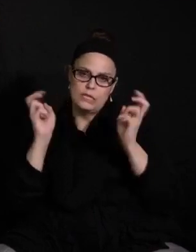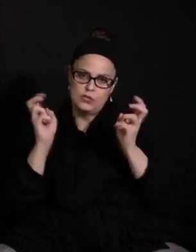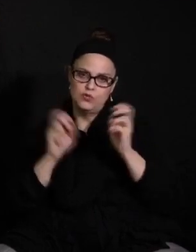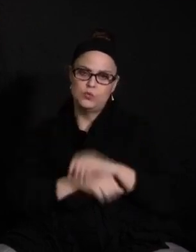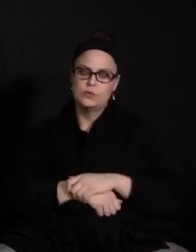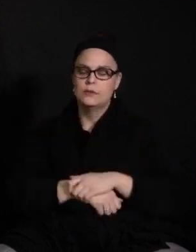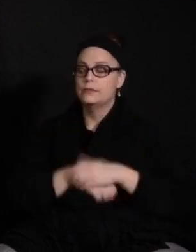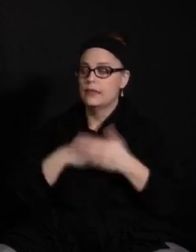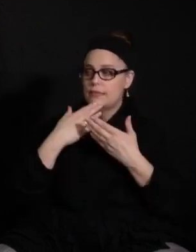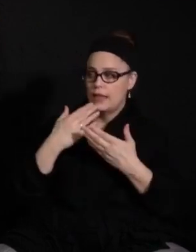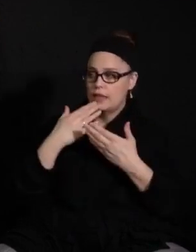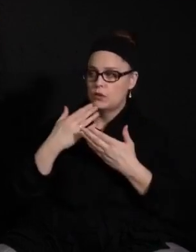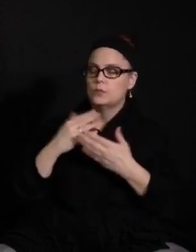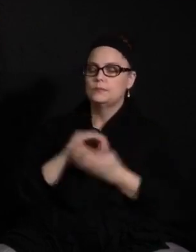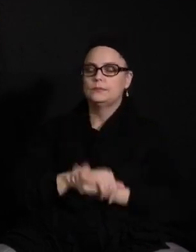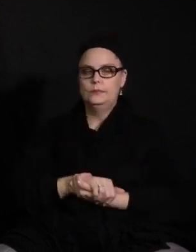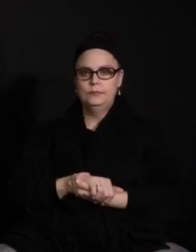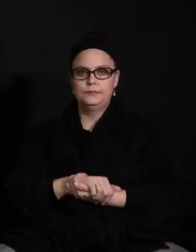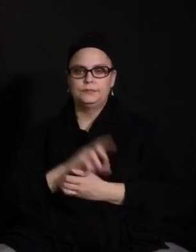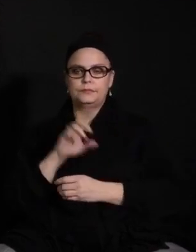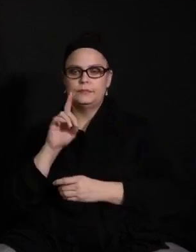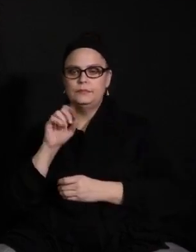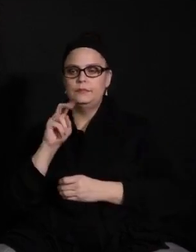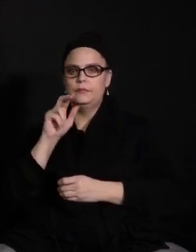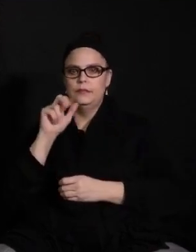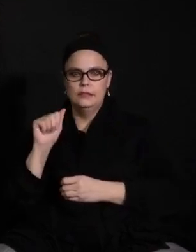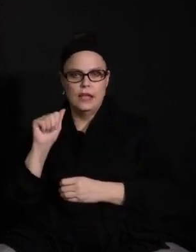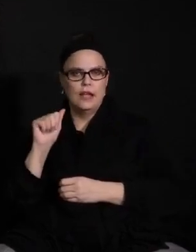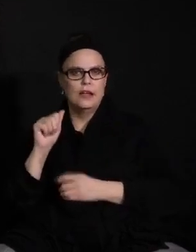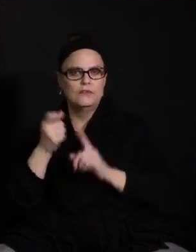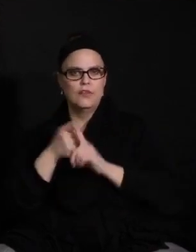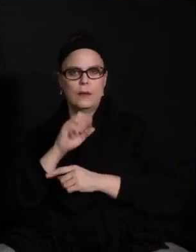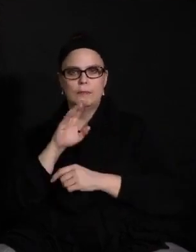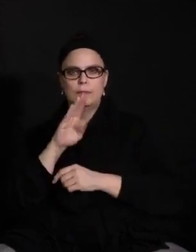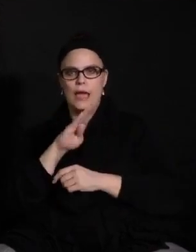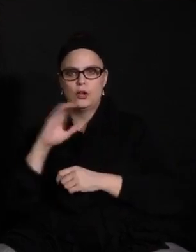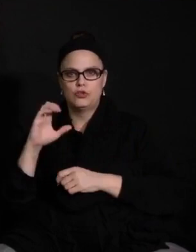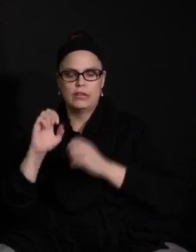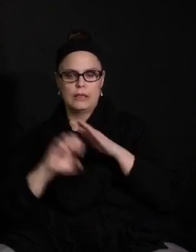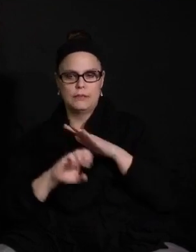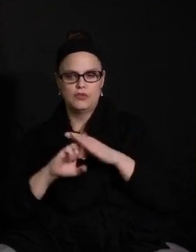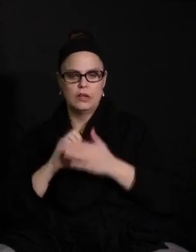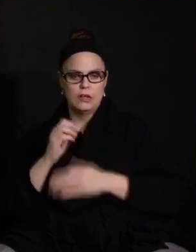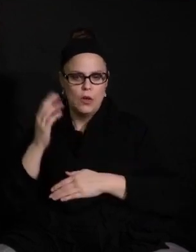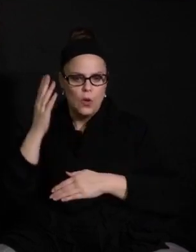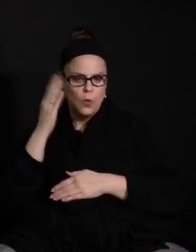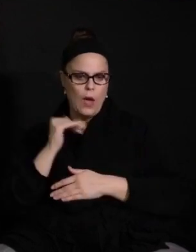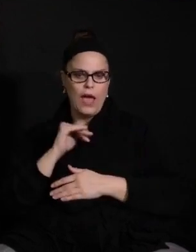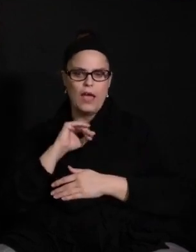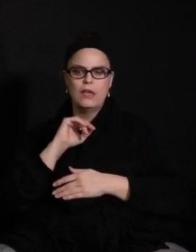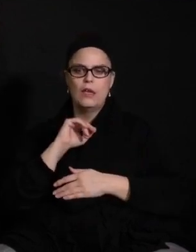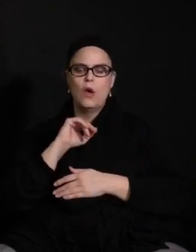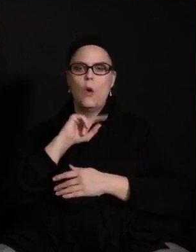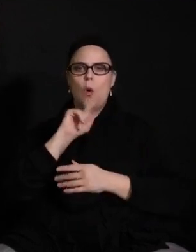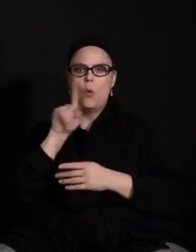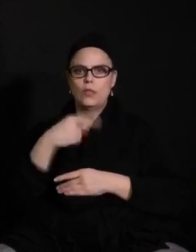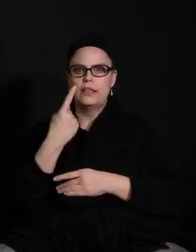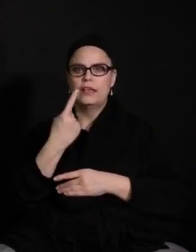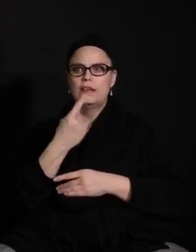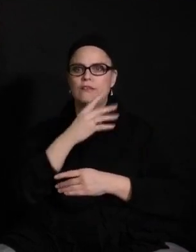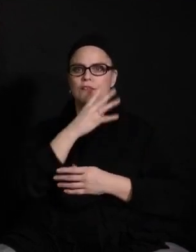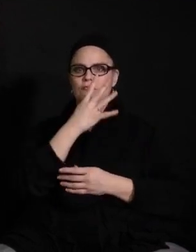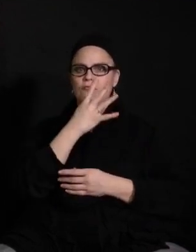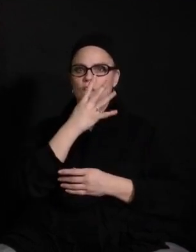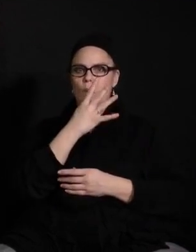Thank you, Director Kamani, Donna Luciano Battle Creek Elementary. Why are middle and high schools only going to school for four and a half hours a day and Fridays